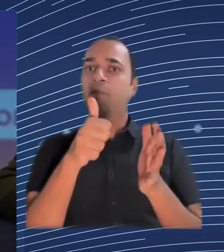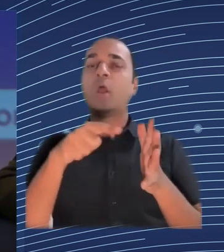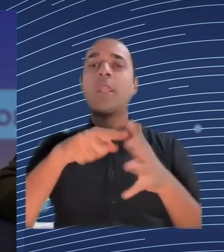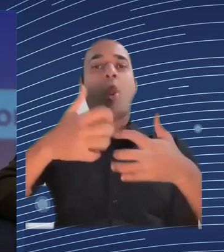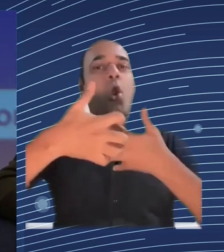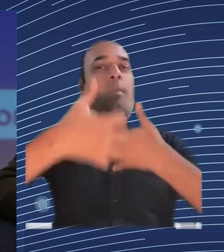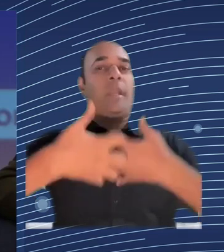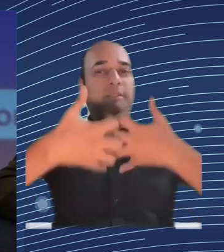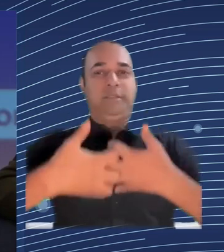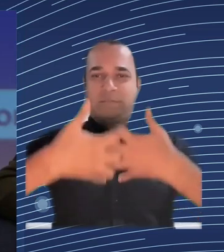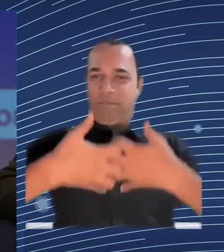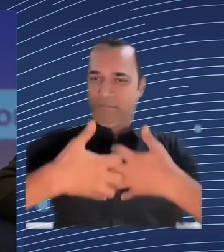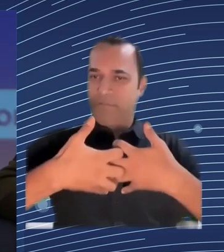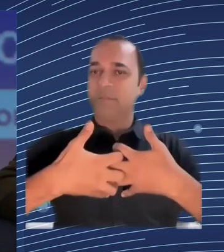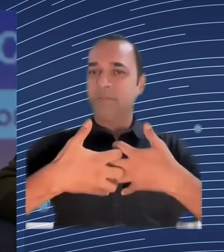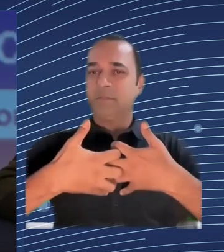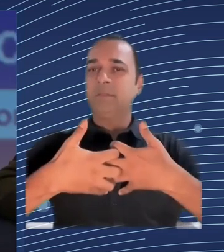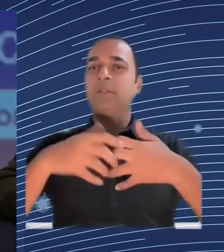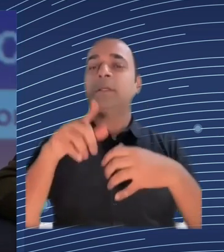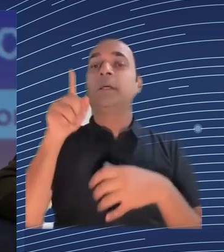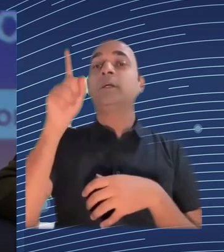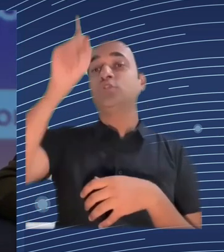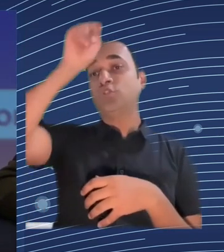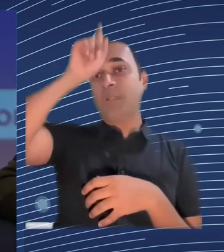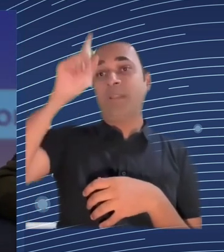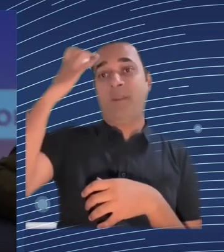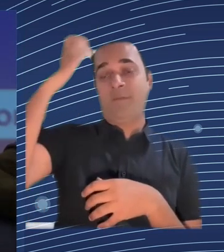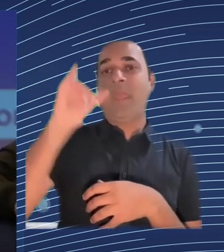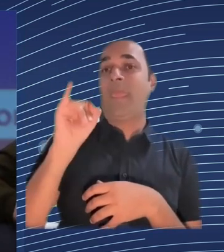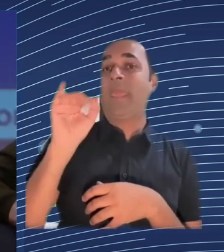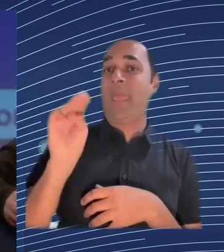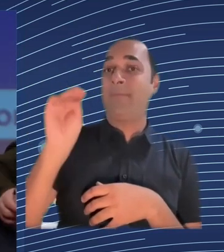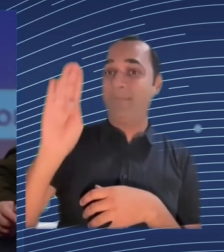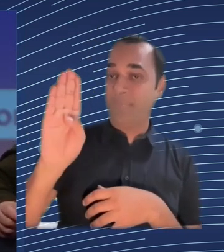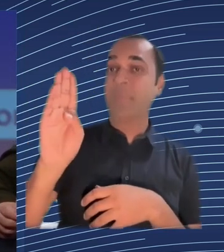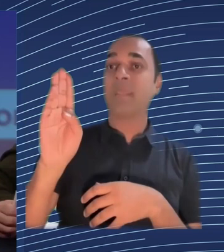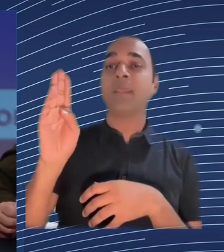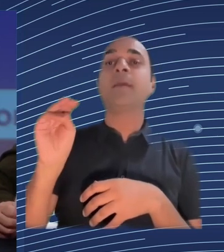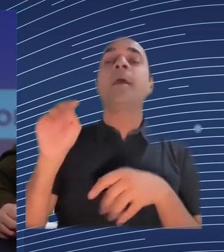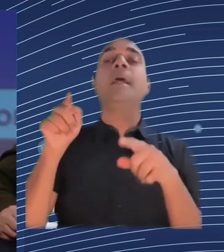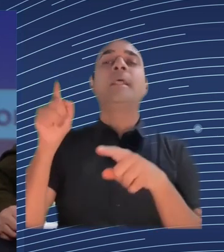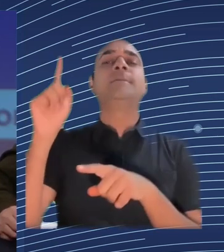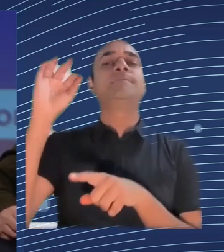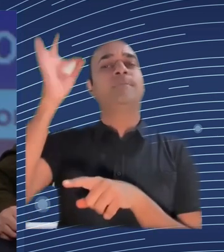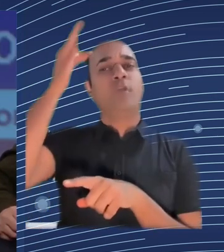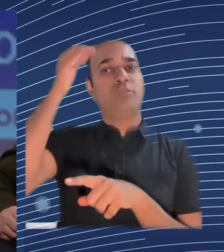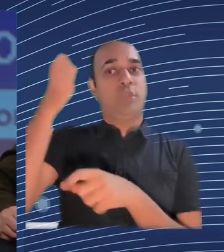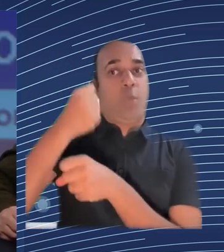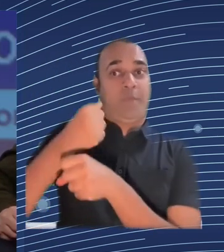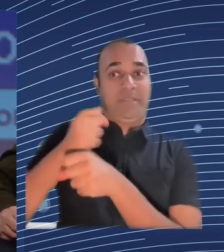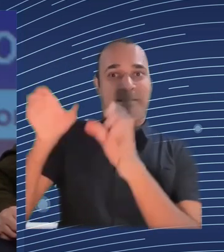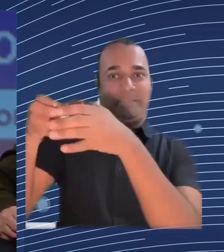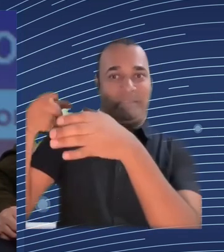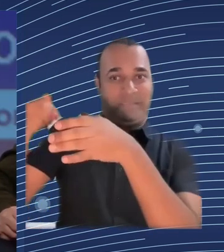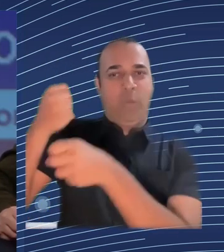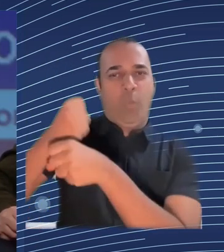another area that we've we're kind of working on a lot at the minute is democratisation of AI the idea for us is can we give these